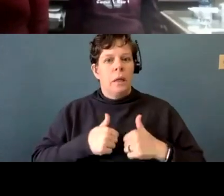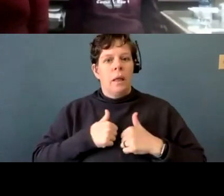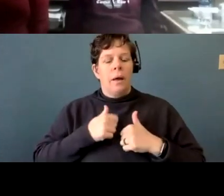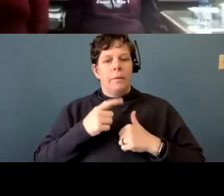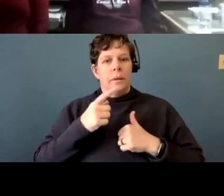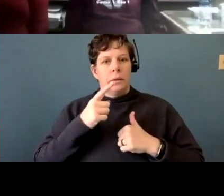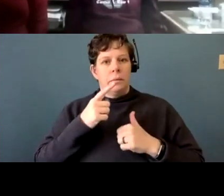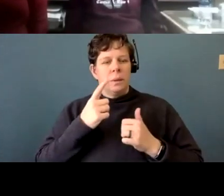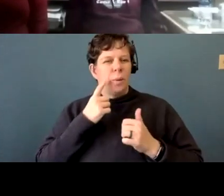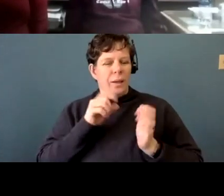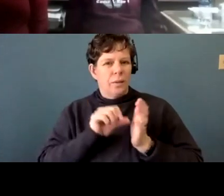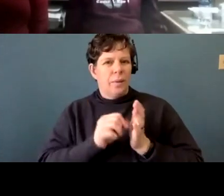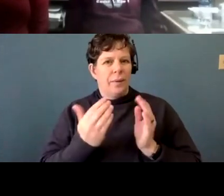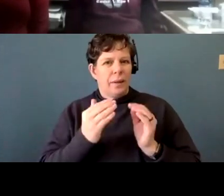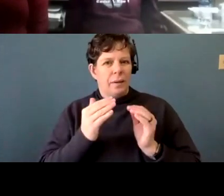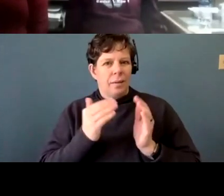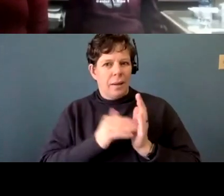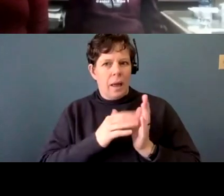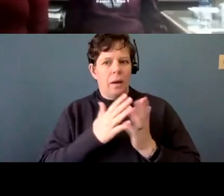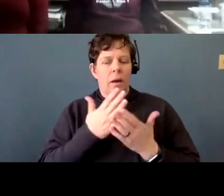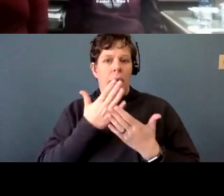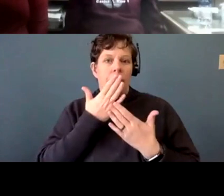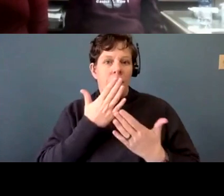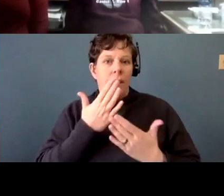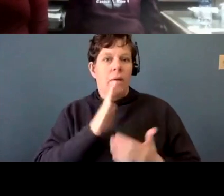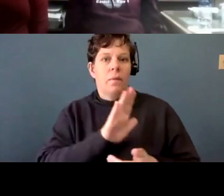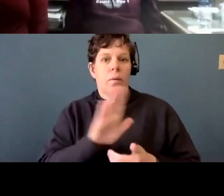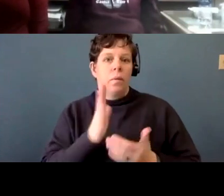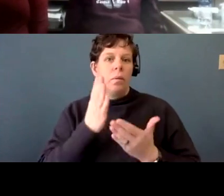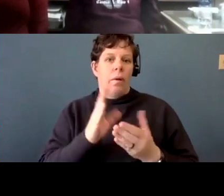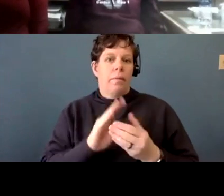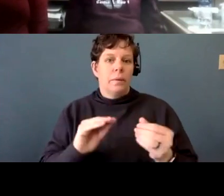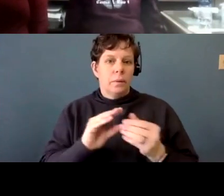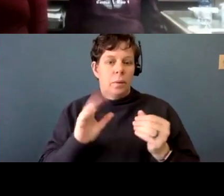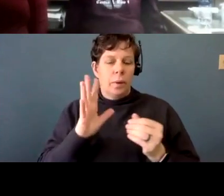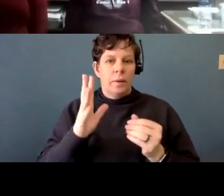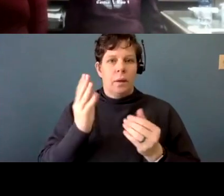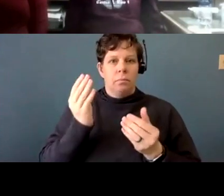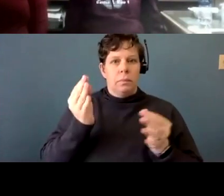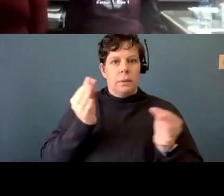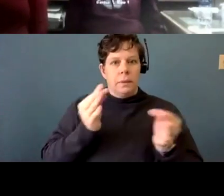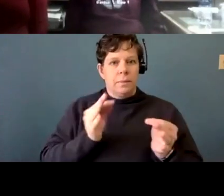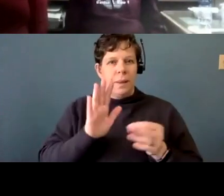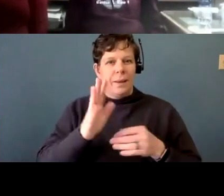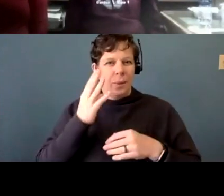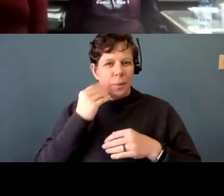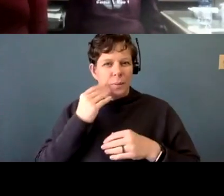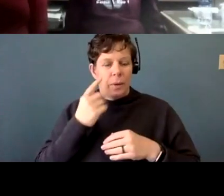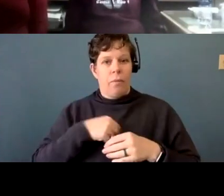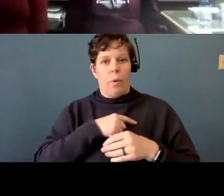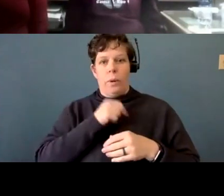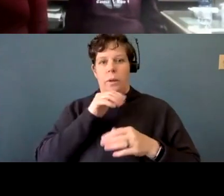that you are offering these stories and offering this insight to those of us who, um, have not experienced this in a direct way. So again, deep